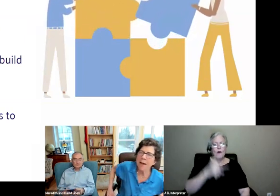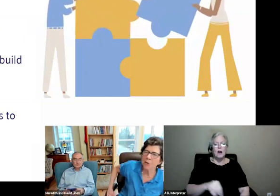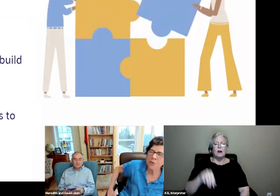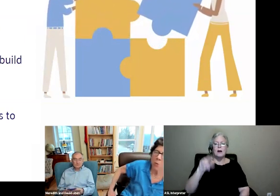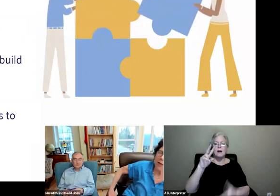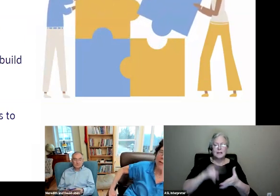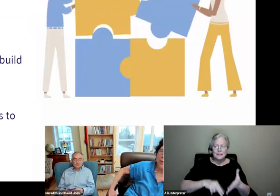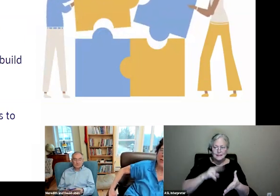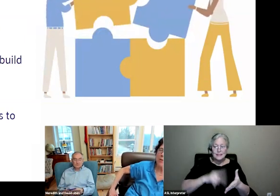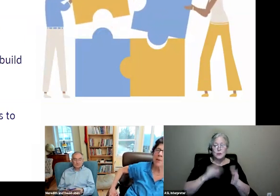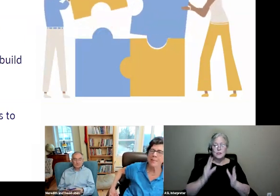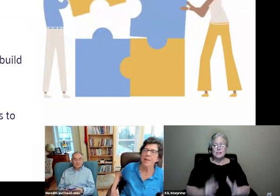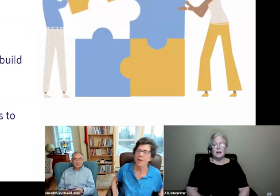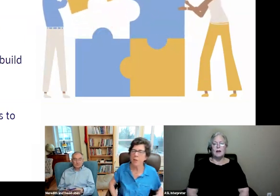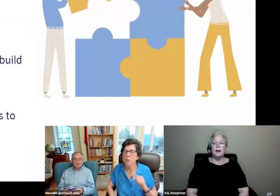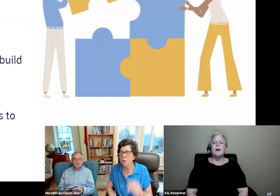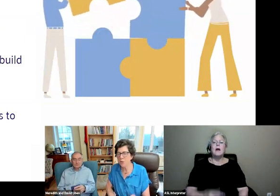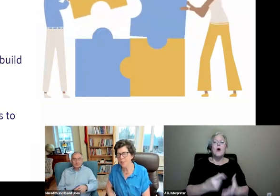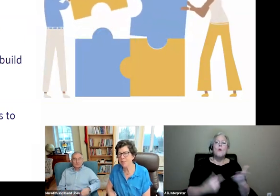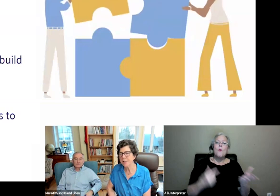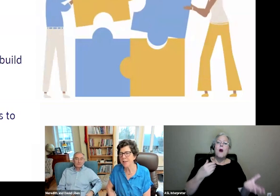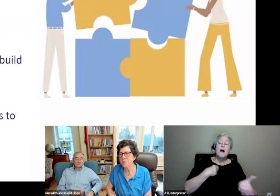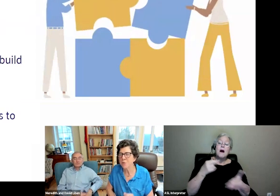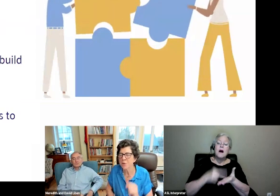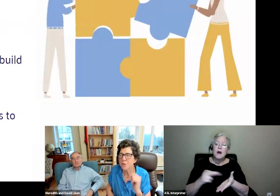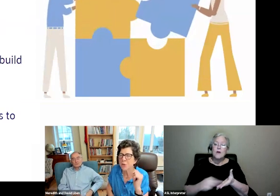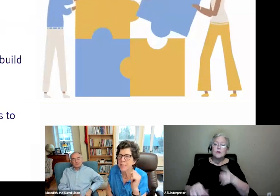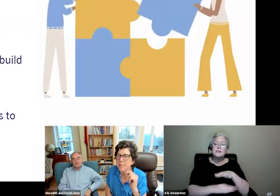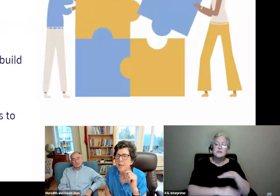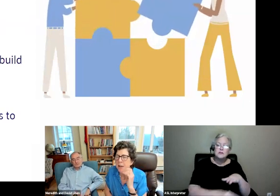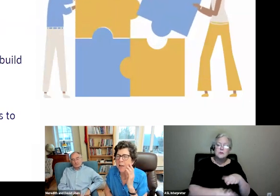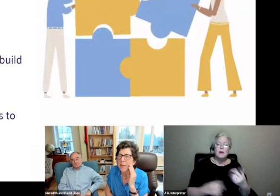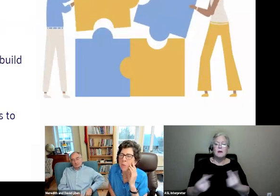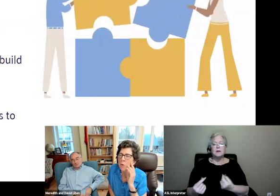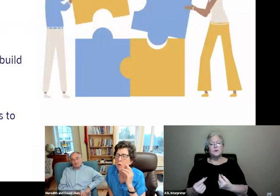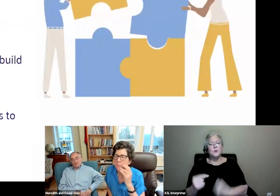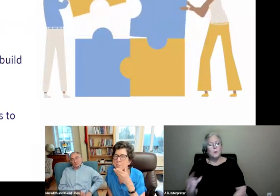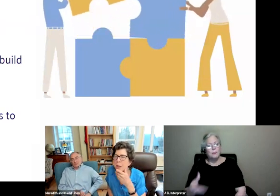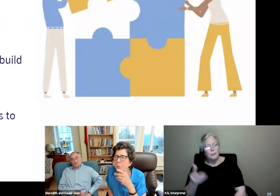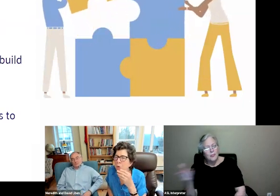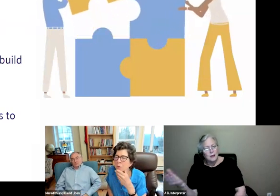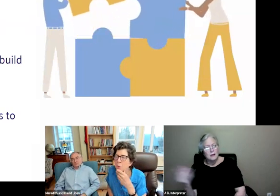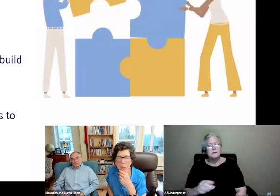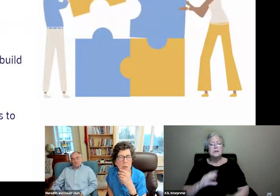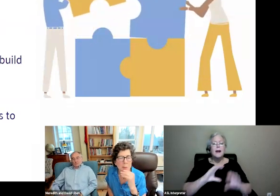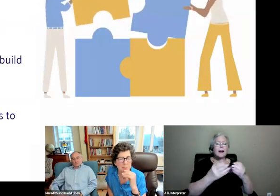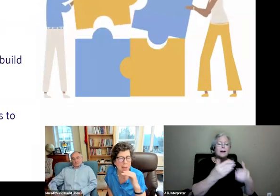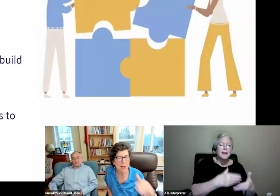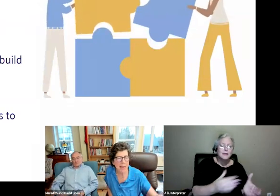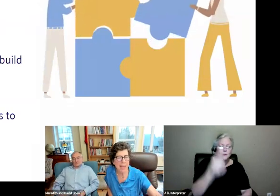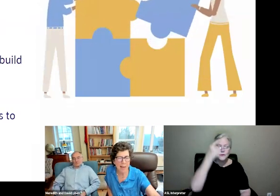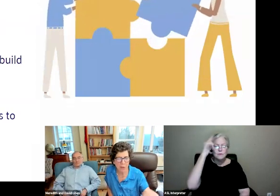What matters? What has a research base? Do those things in the classroom for students and they will soar.